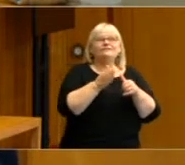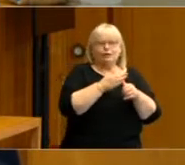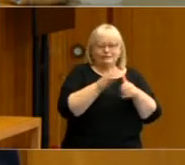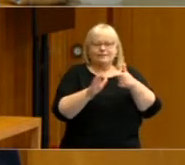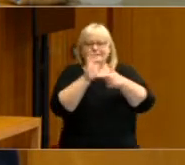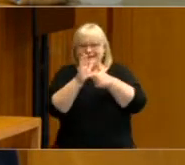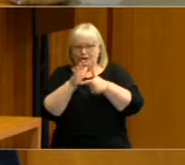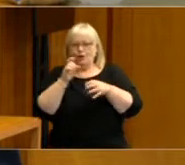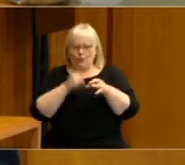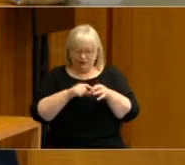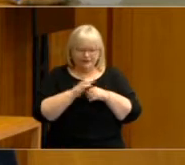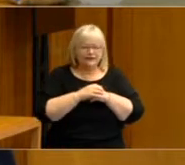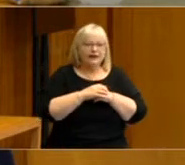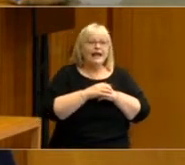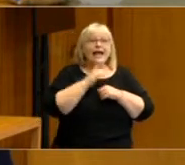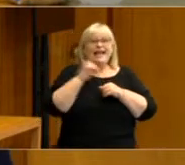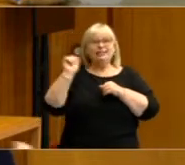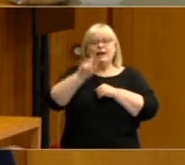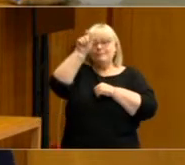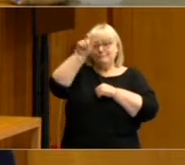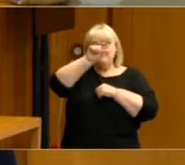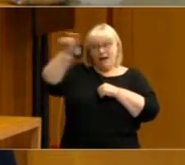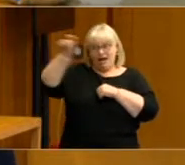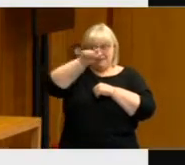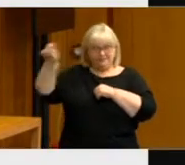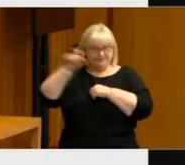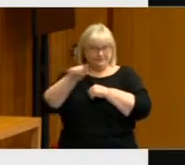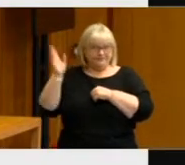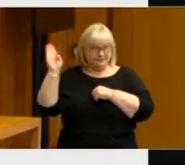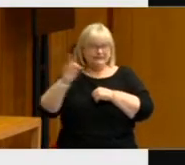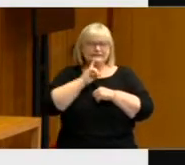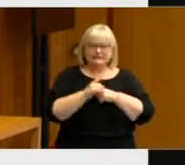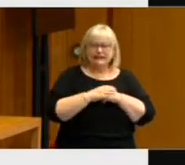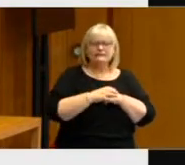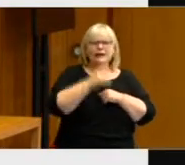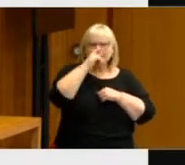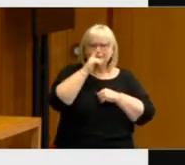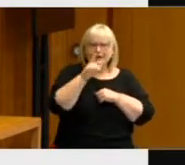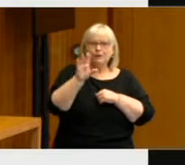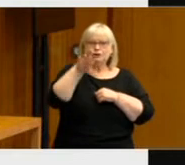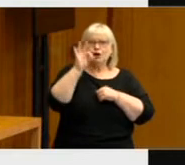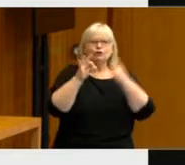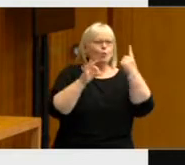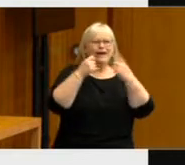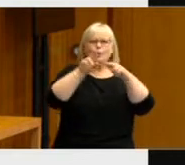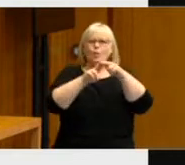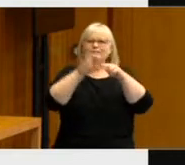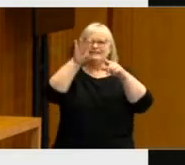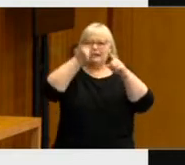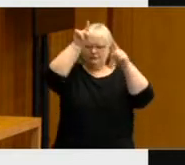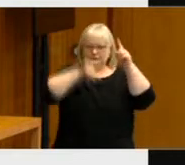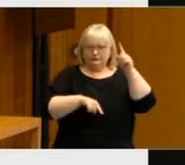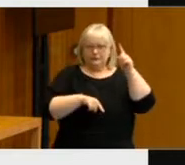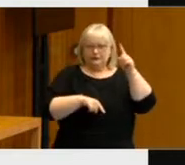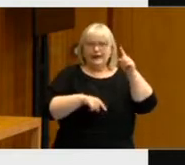and the bar chart there looks at the proportion of people who chose one of ten issues as being the first